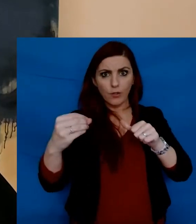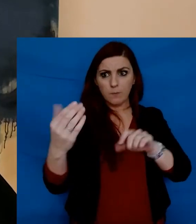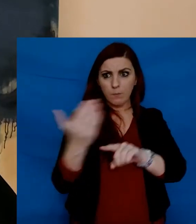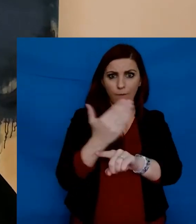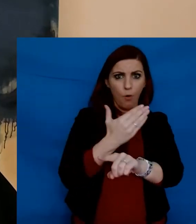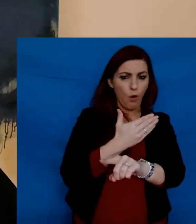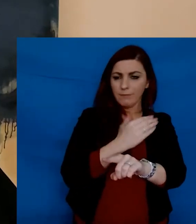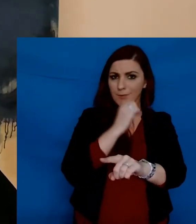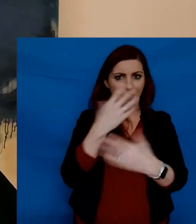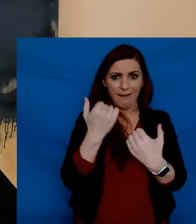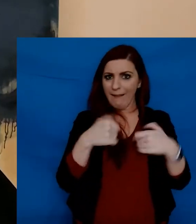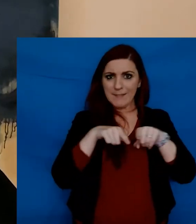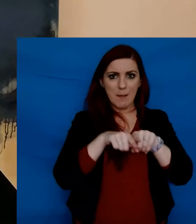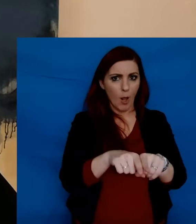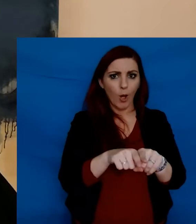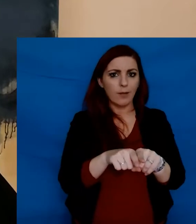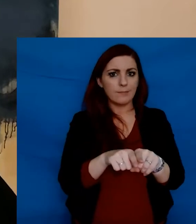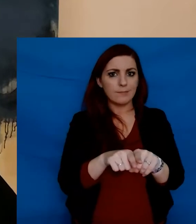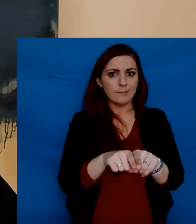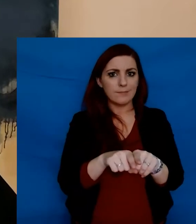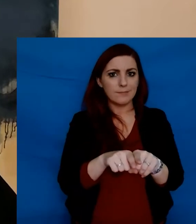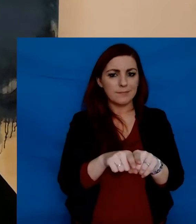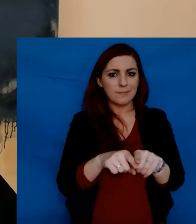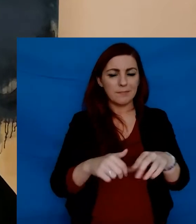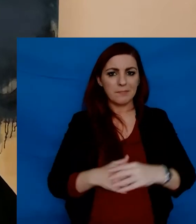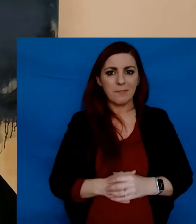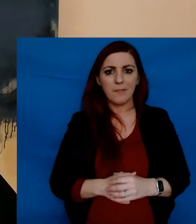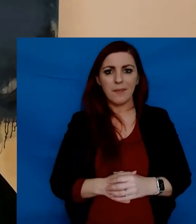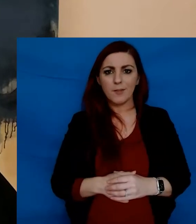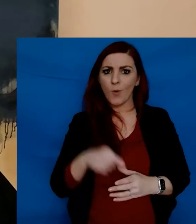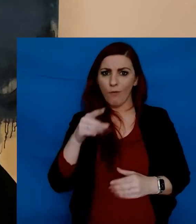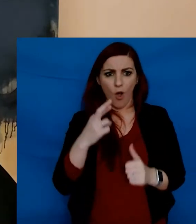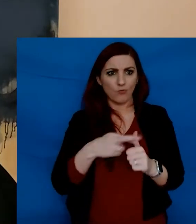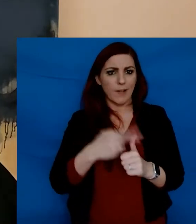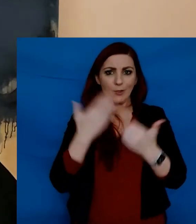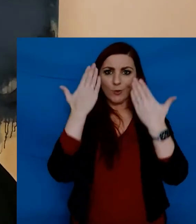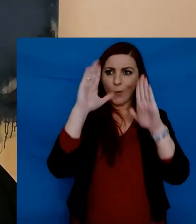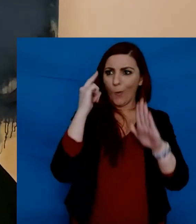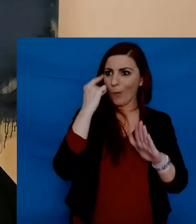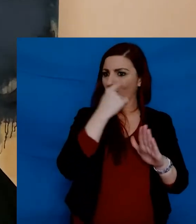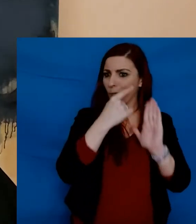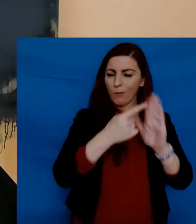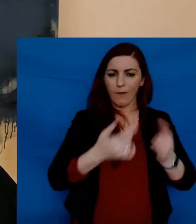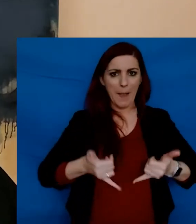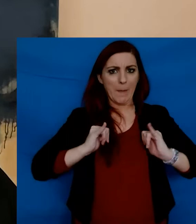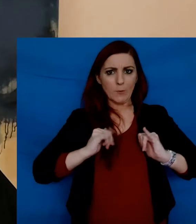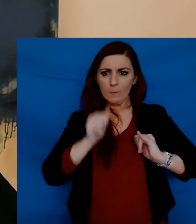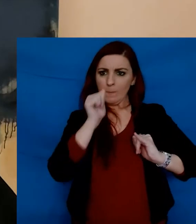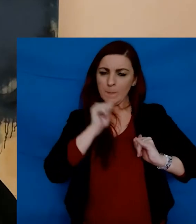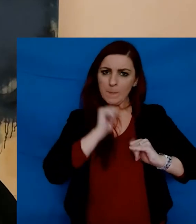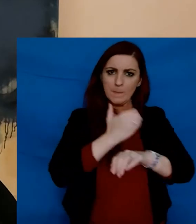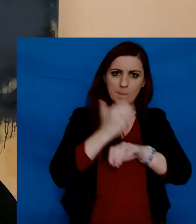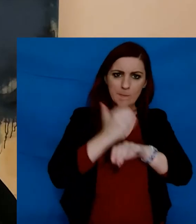sat the Leaving Cert, or similar exams, ever had to face before. So you have already demonstrated great